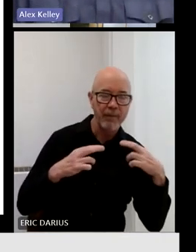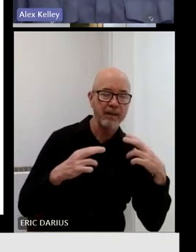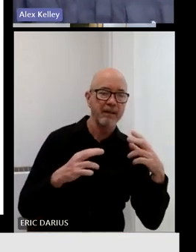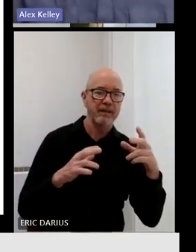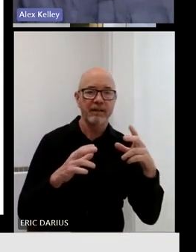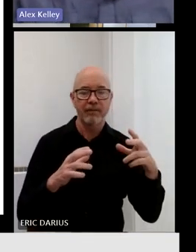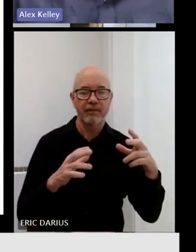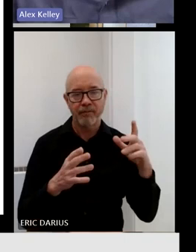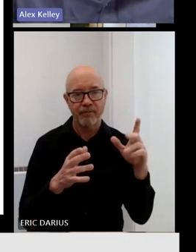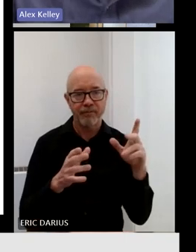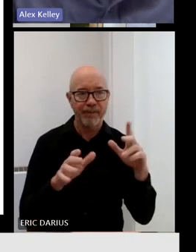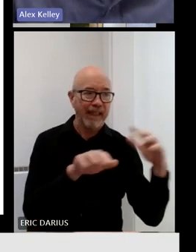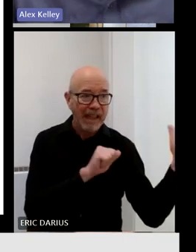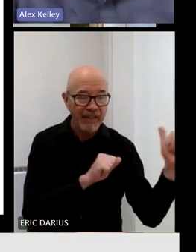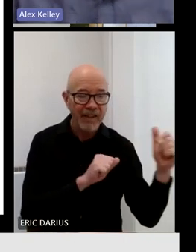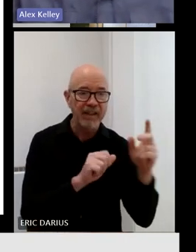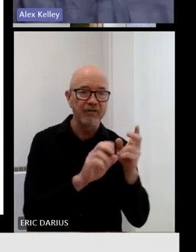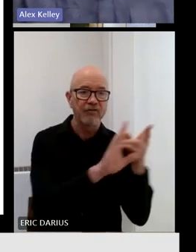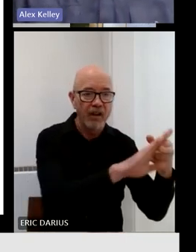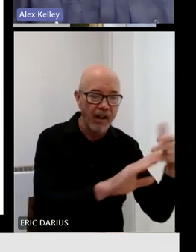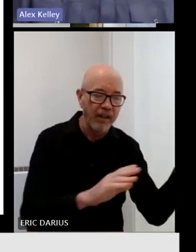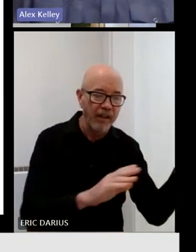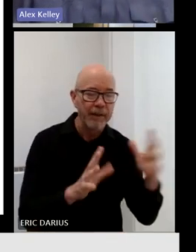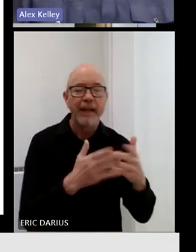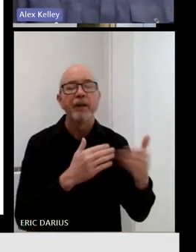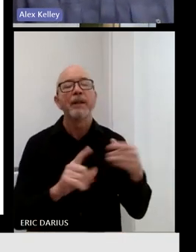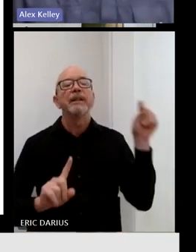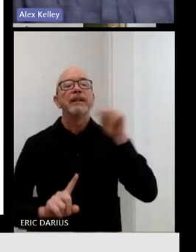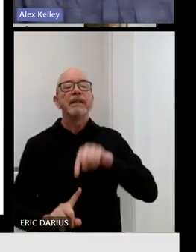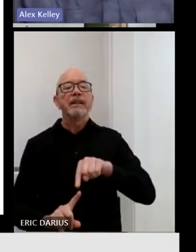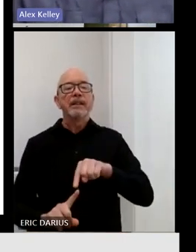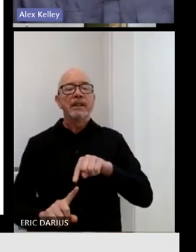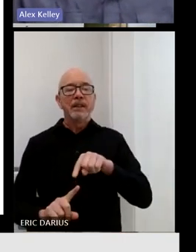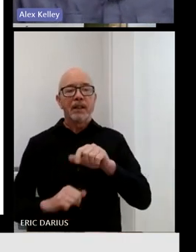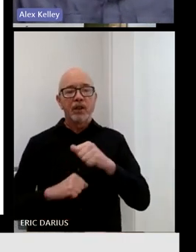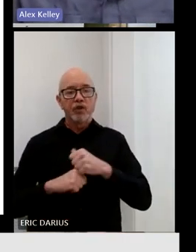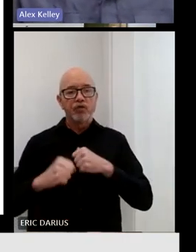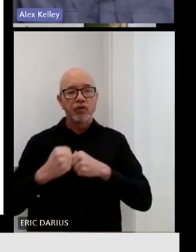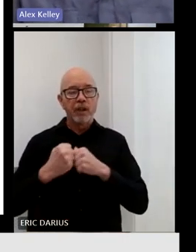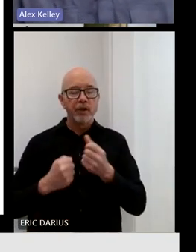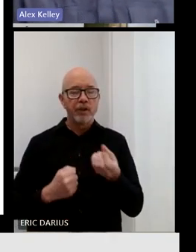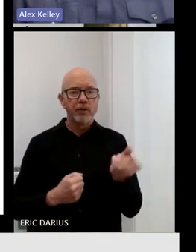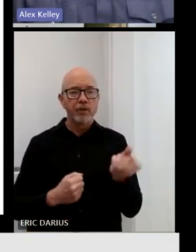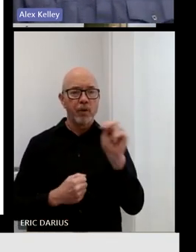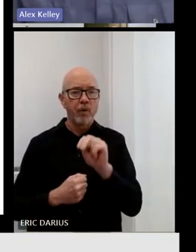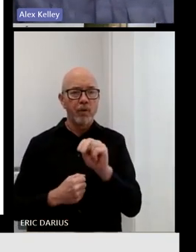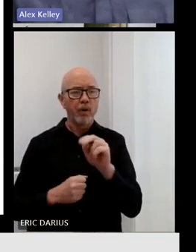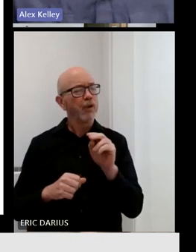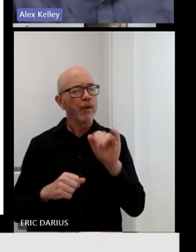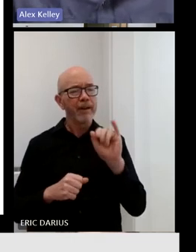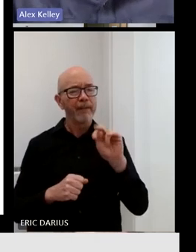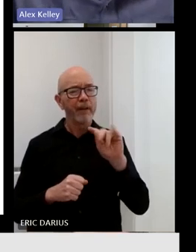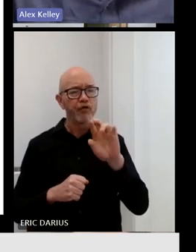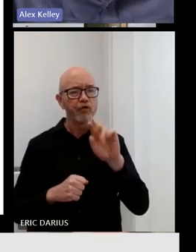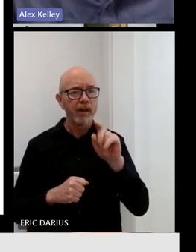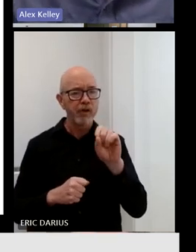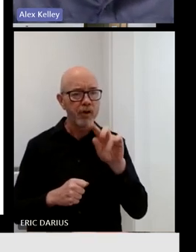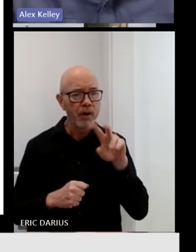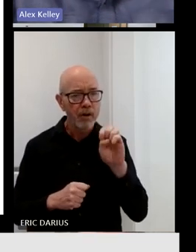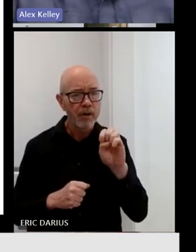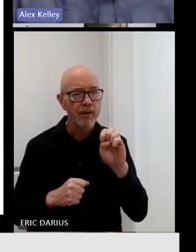possibility that infrastructure owners will need to pay for the burying of their infrastructure in the next 10 to 15 years,